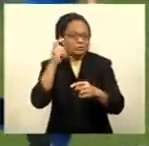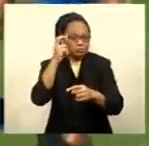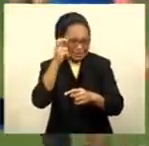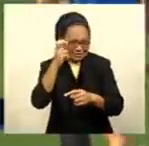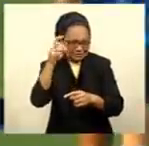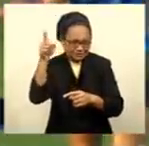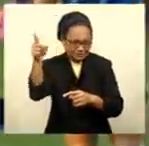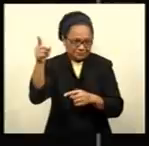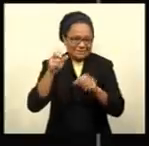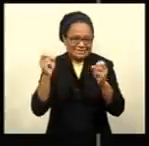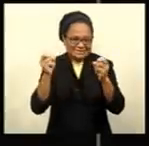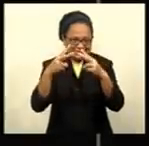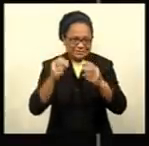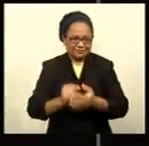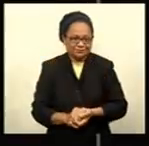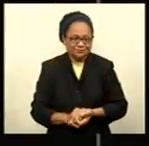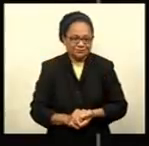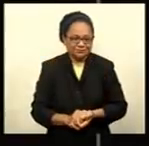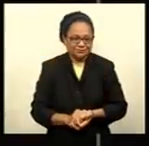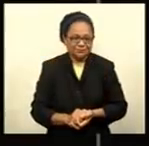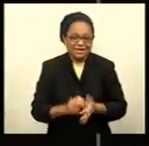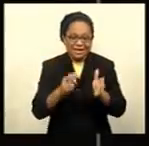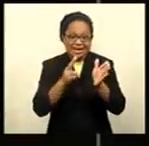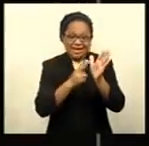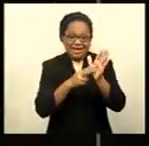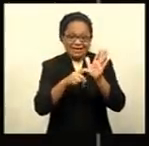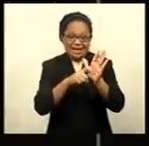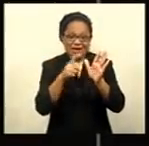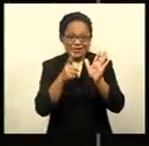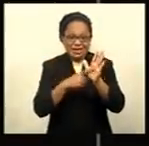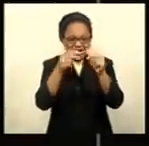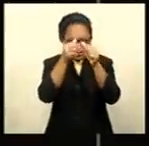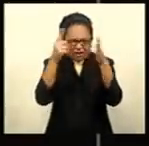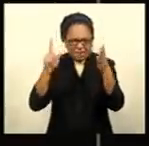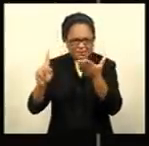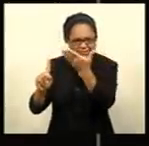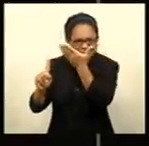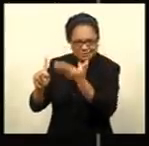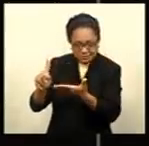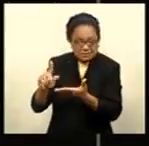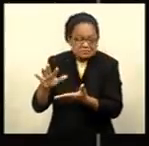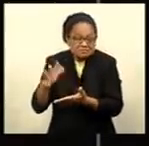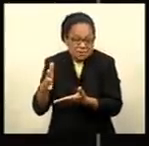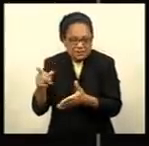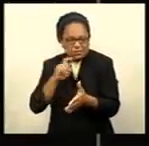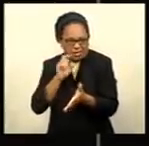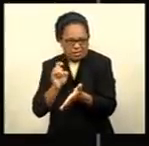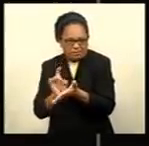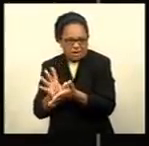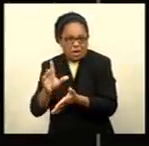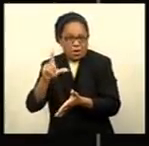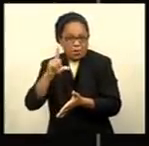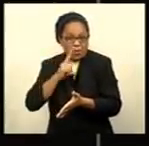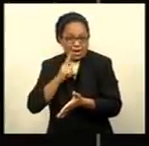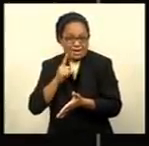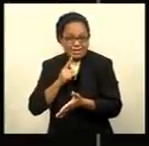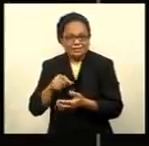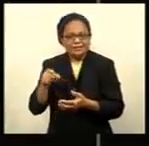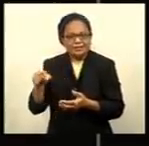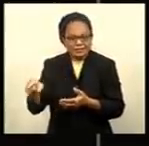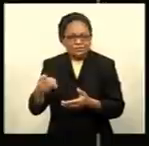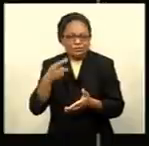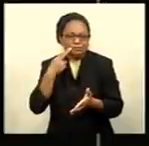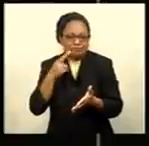Sydney. NRL star Luttrell Mitchell's season could be over as the Raboteau's fullback was placed on